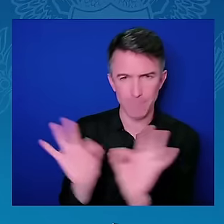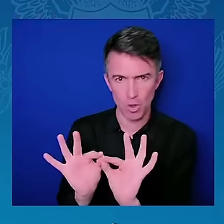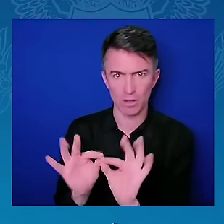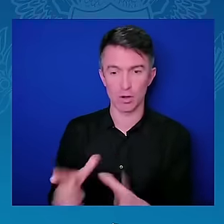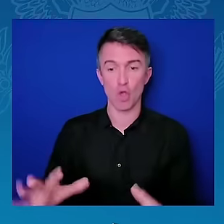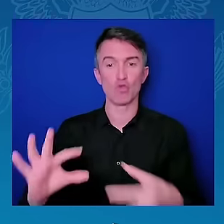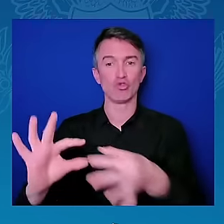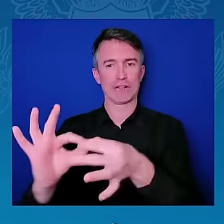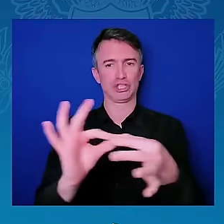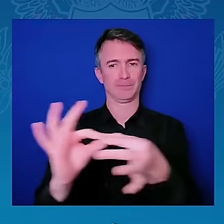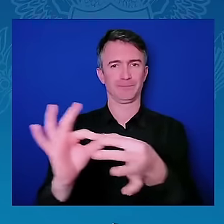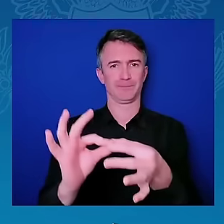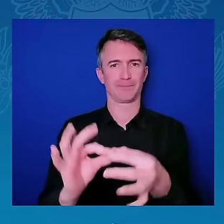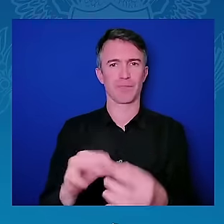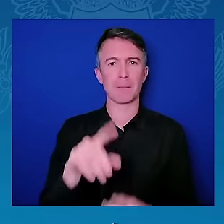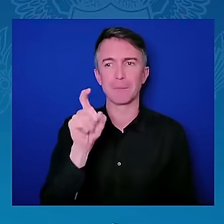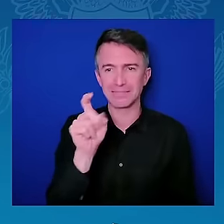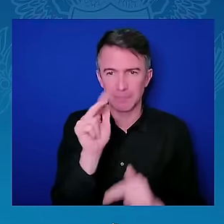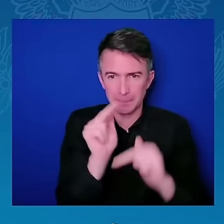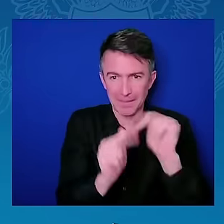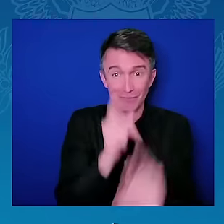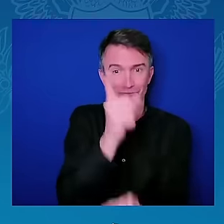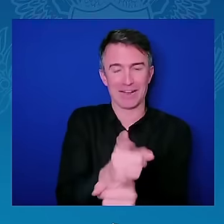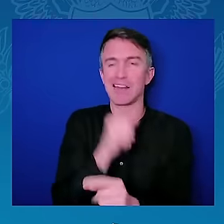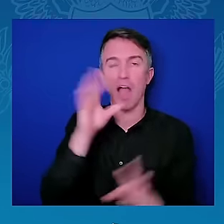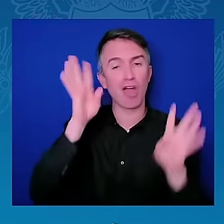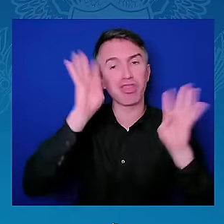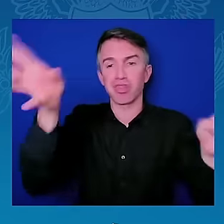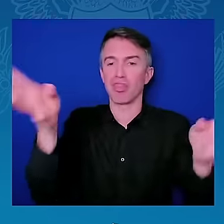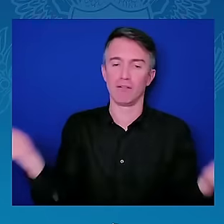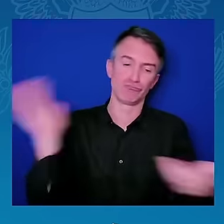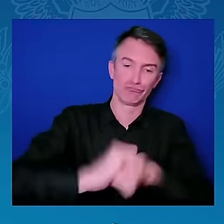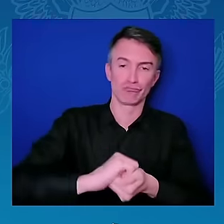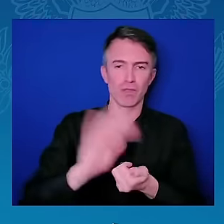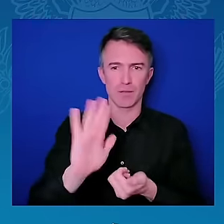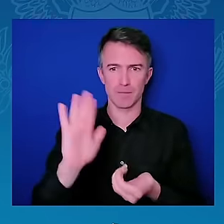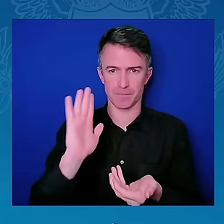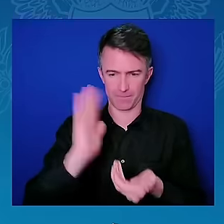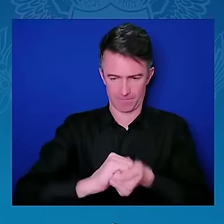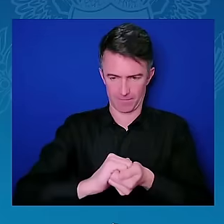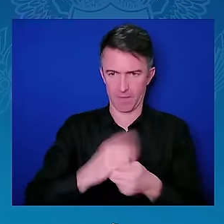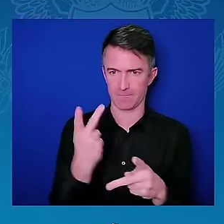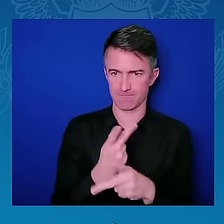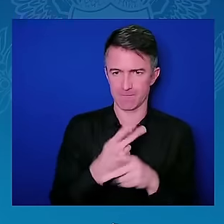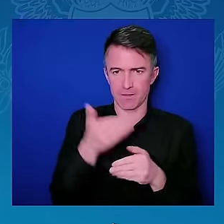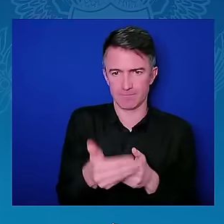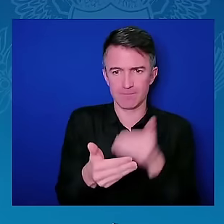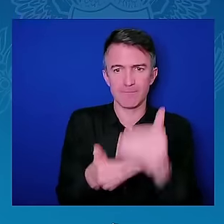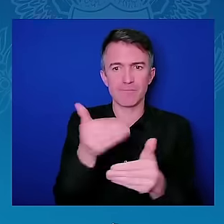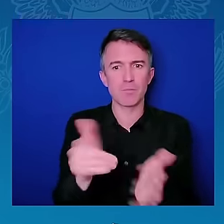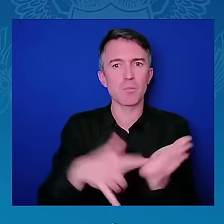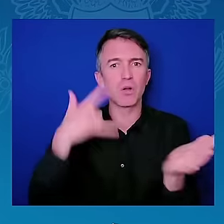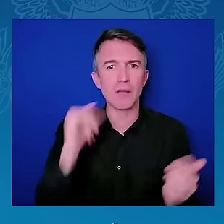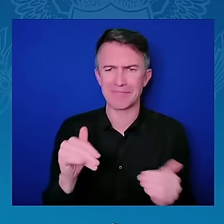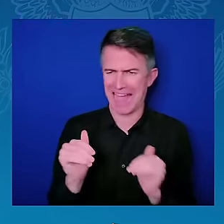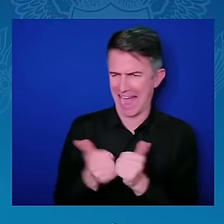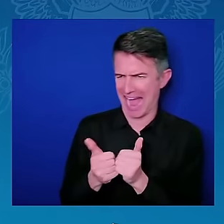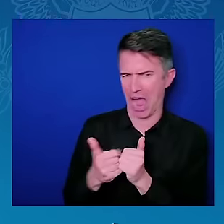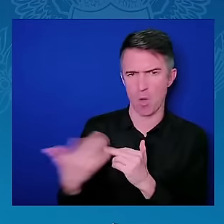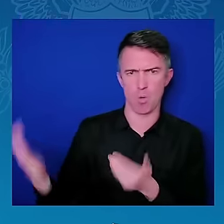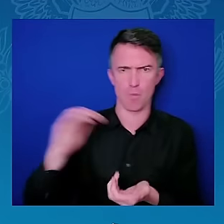Let me start with where we were at the Africa Climate Summit last year. At the Africa Climate Summit last year,